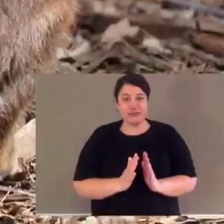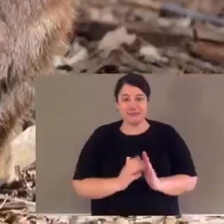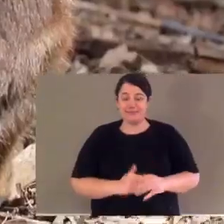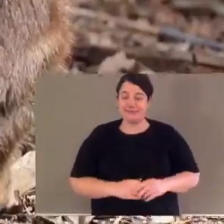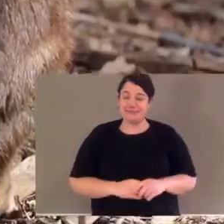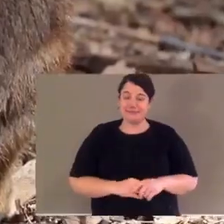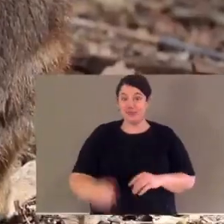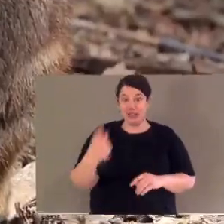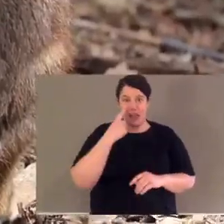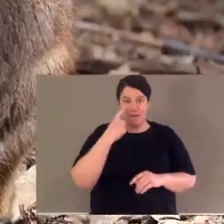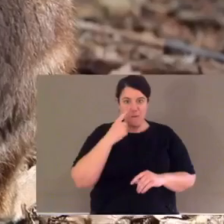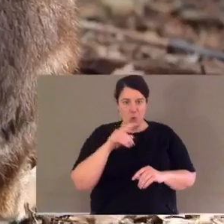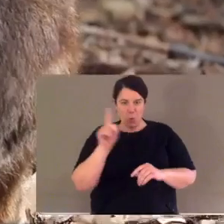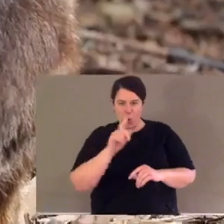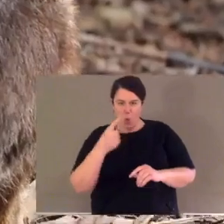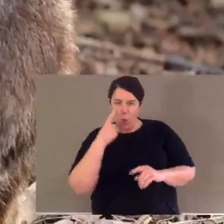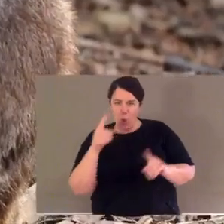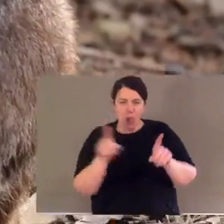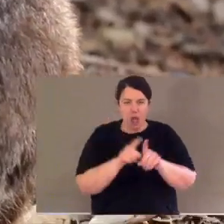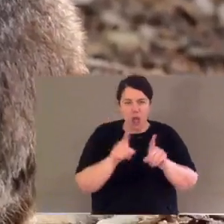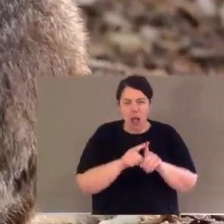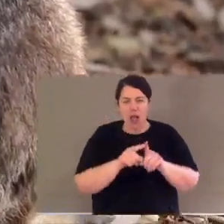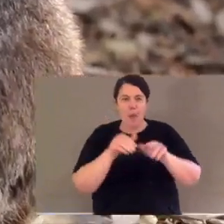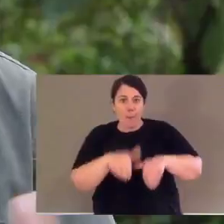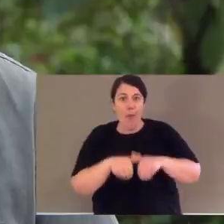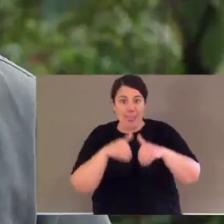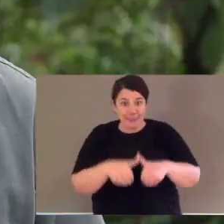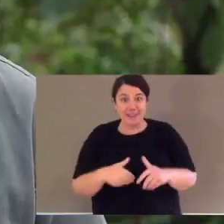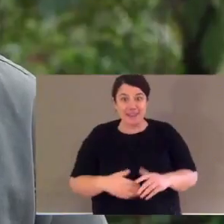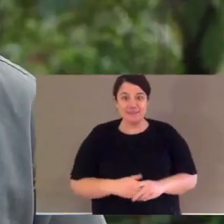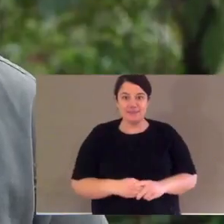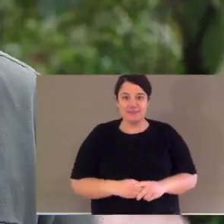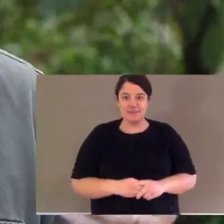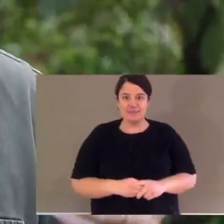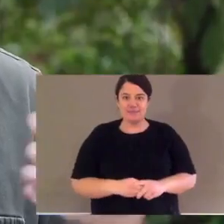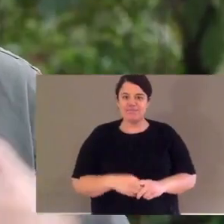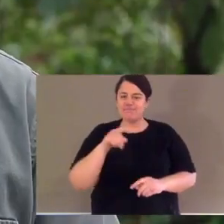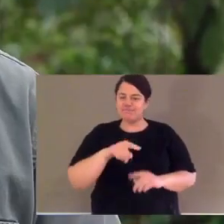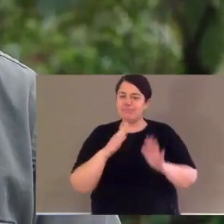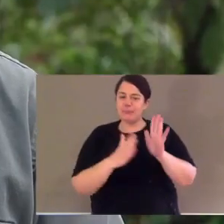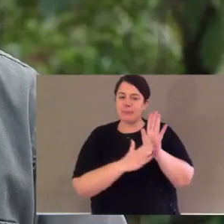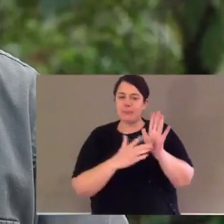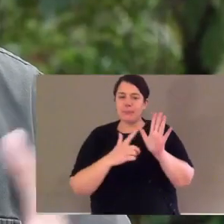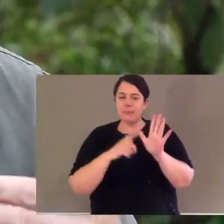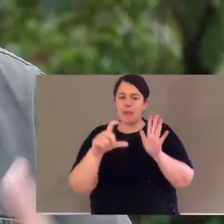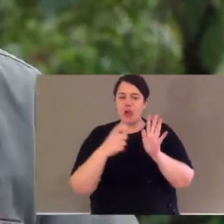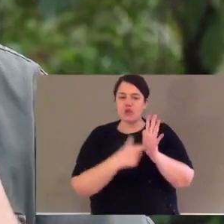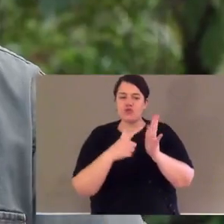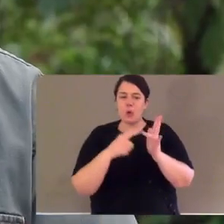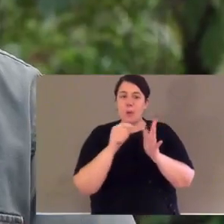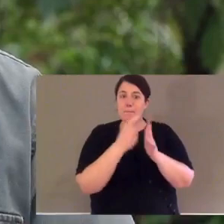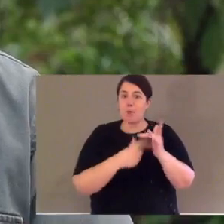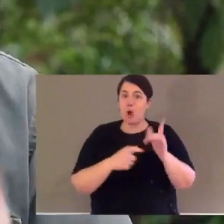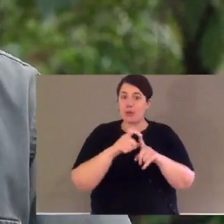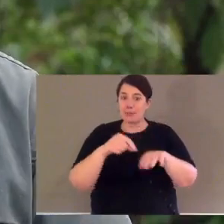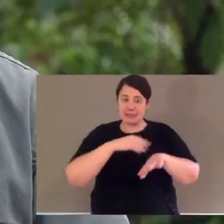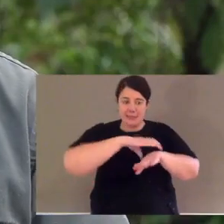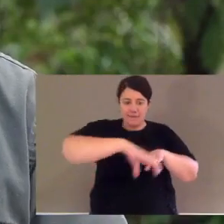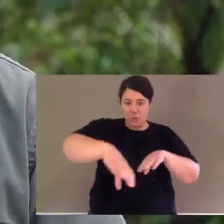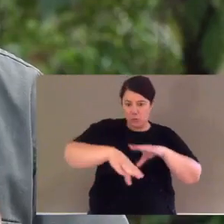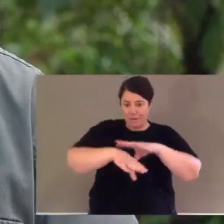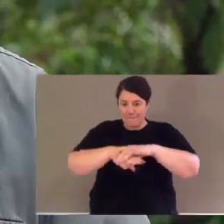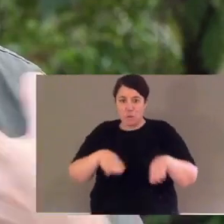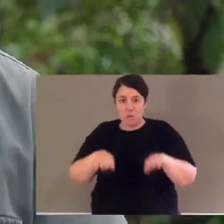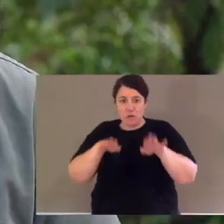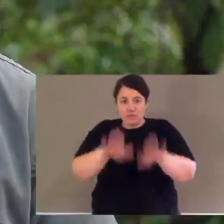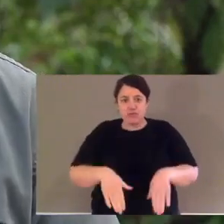works with. Let's take a look at some of the external features of a palmer wallaby. Now palmer wallabies are macropods. Macropod